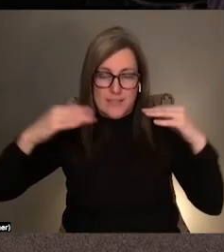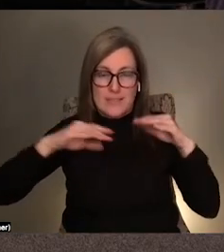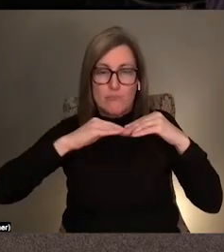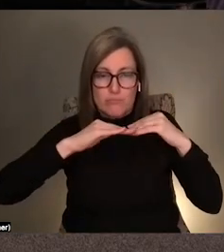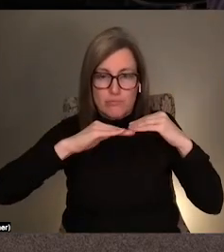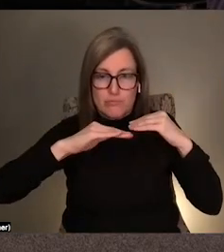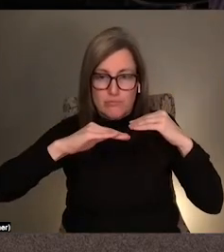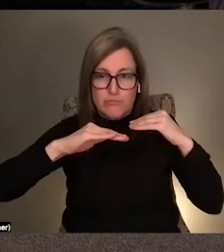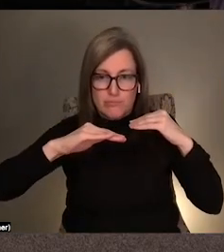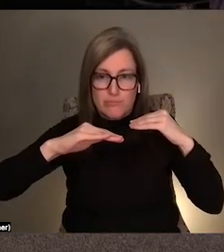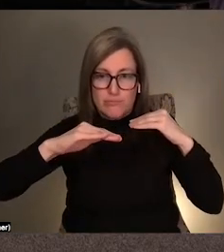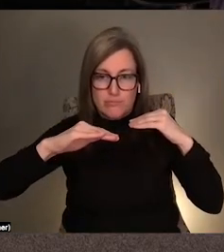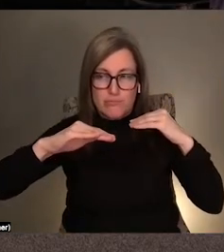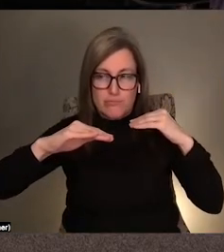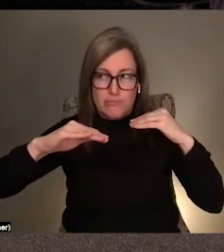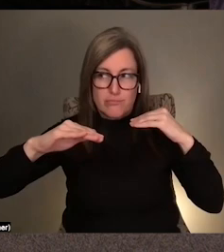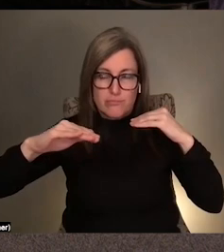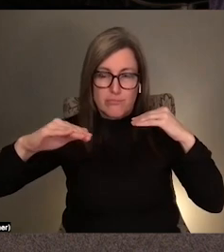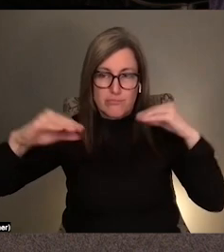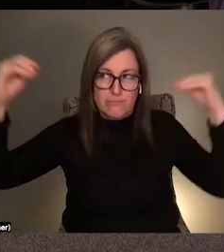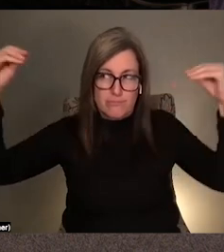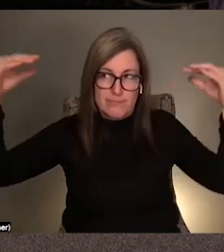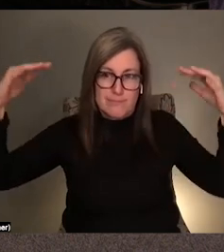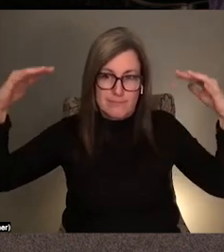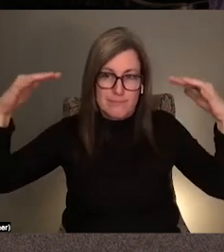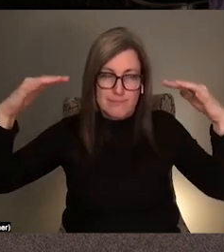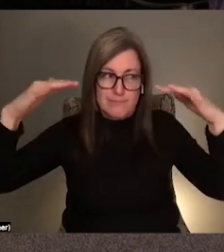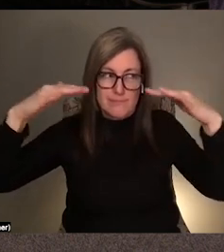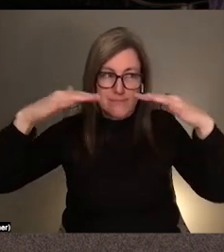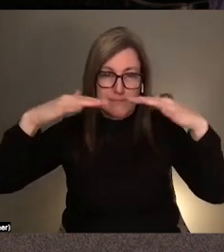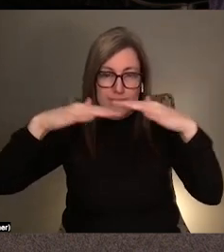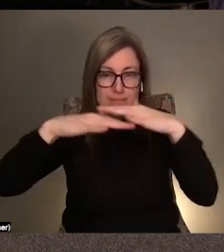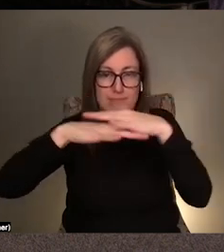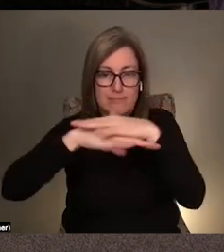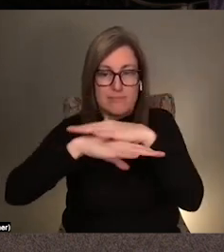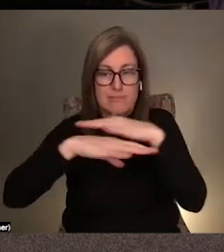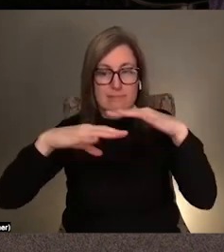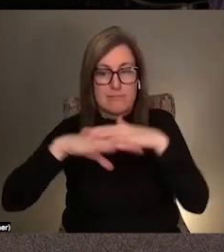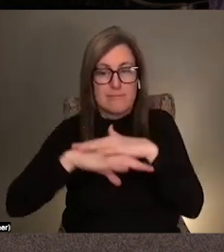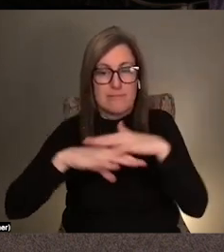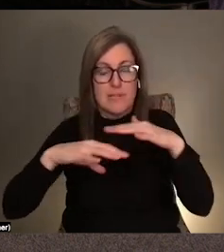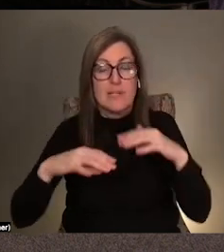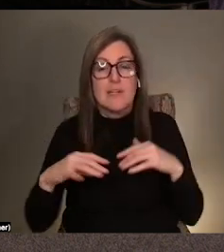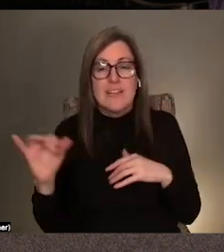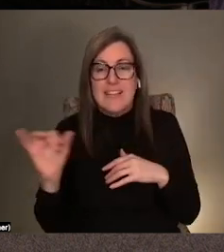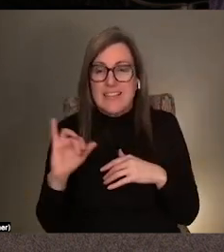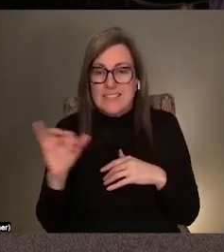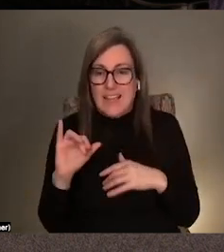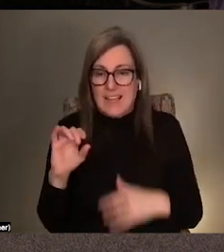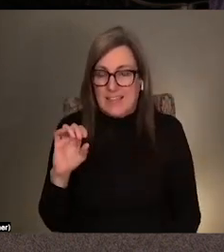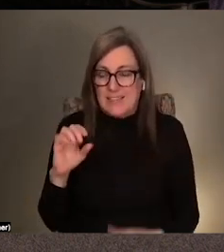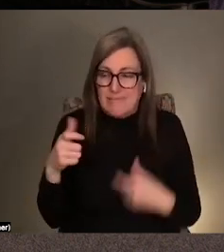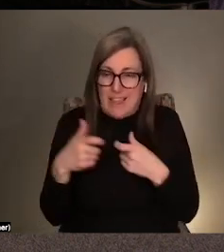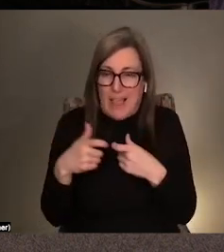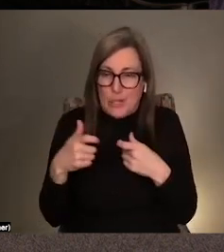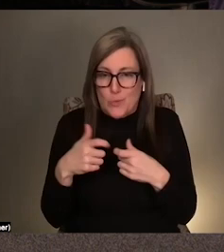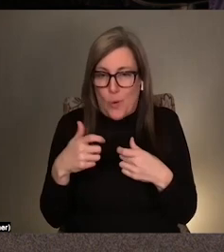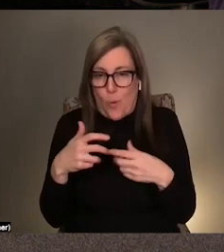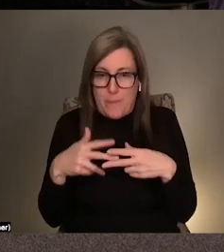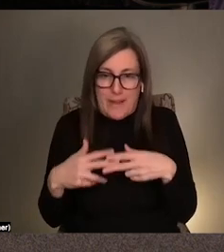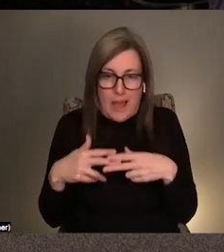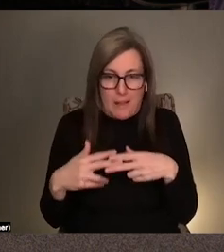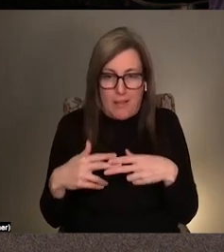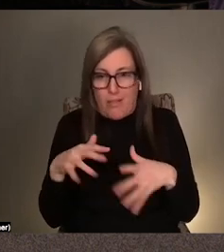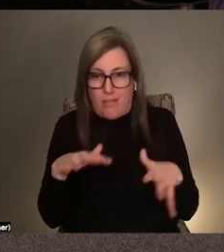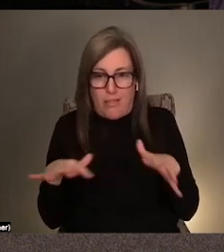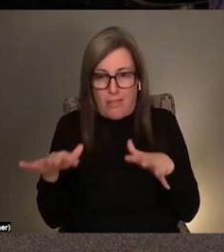Um, yeah, they basically emit white noise. Um, it's an, it's a kind of like an electromechanical thing, which is really important for me.